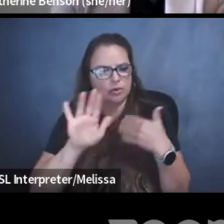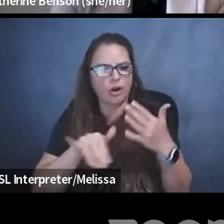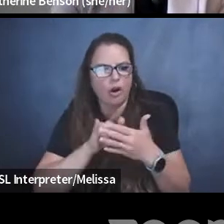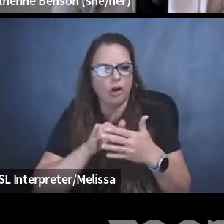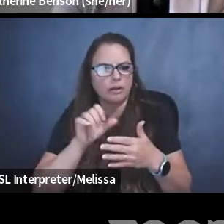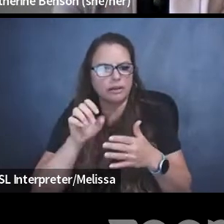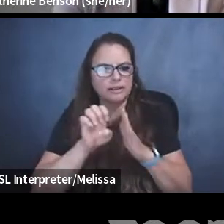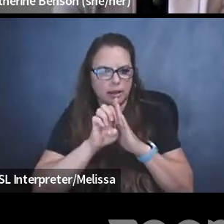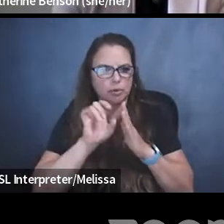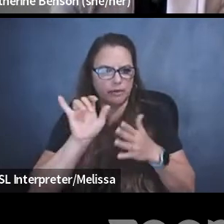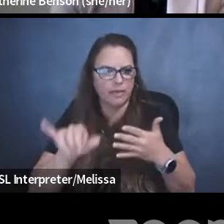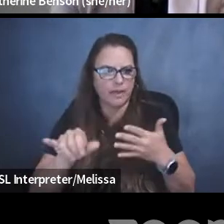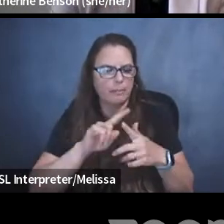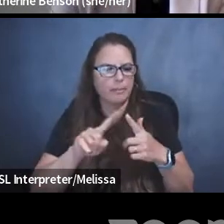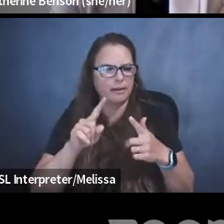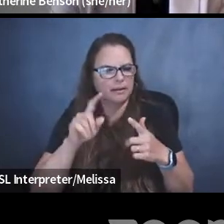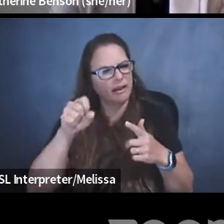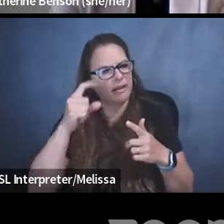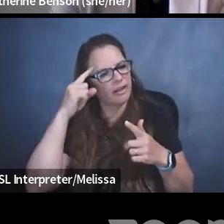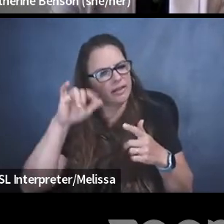think that's how I would summarize that.